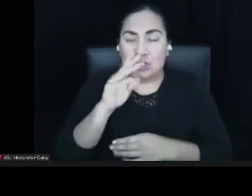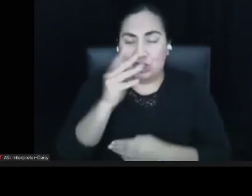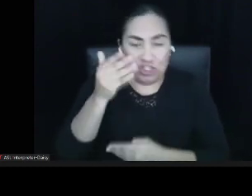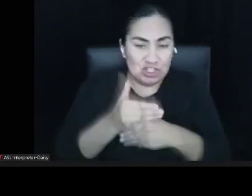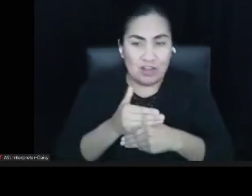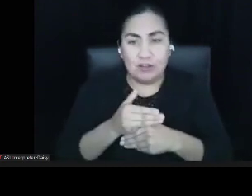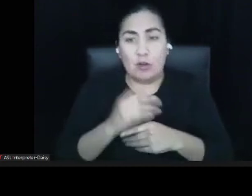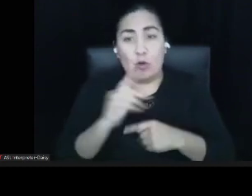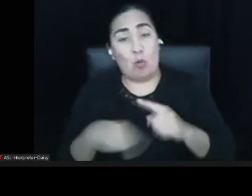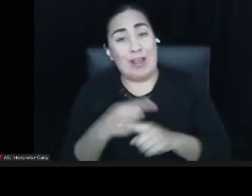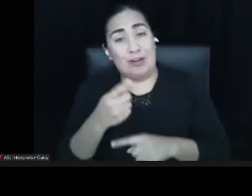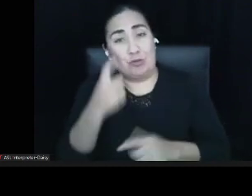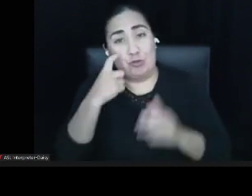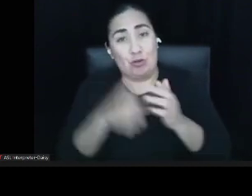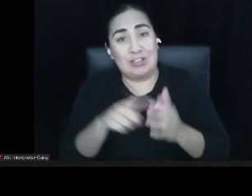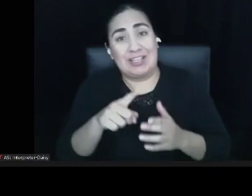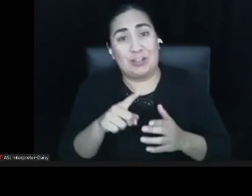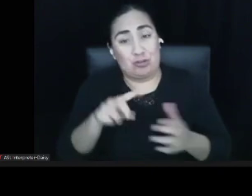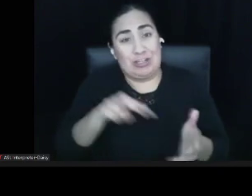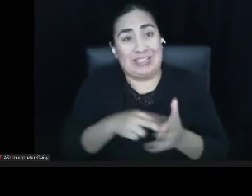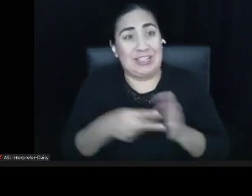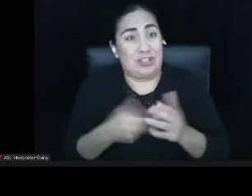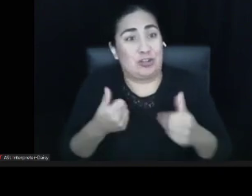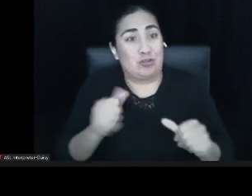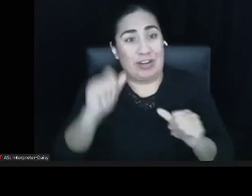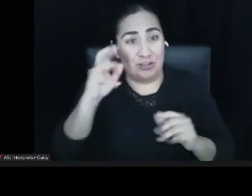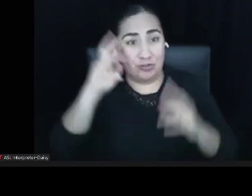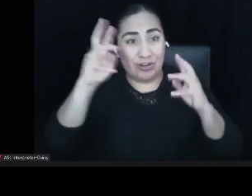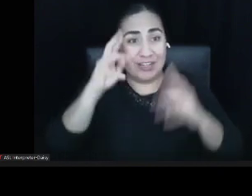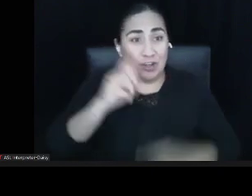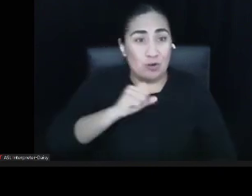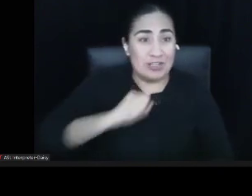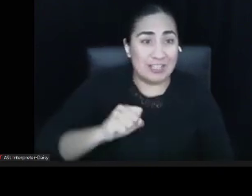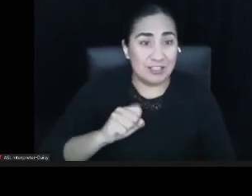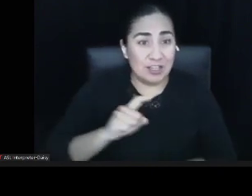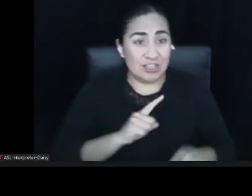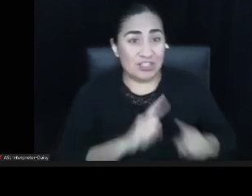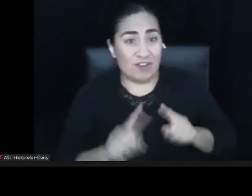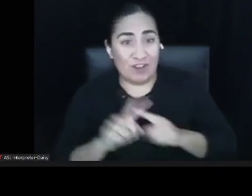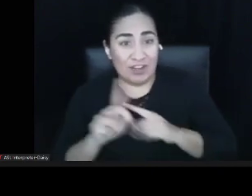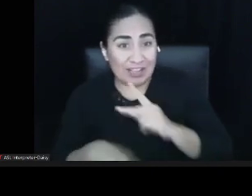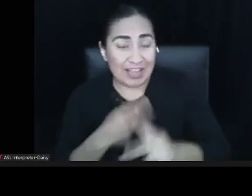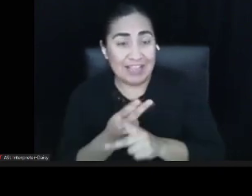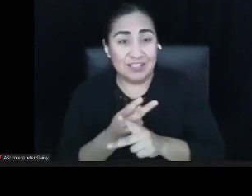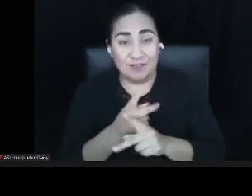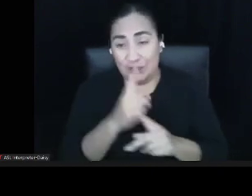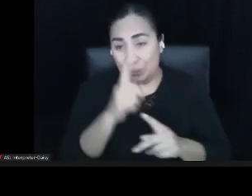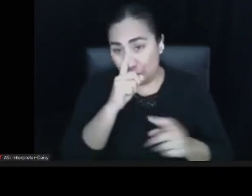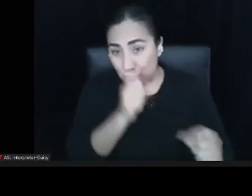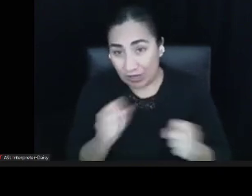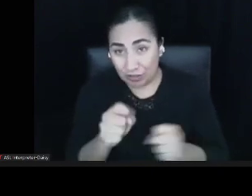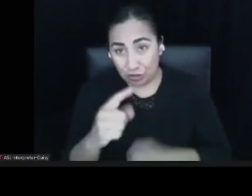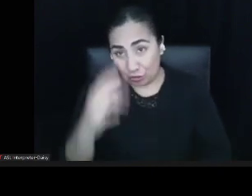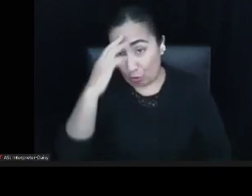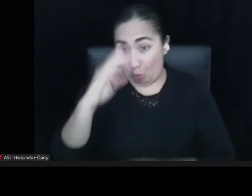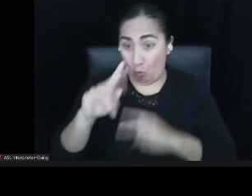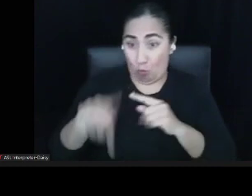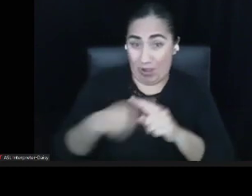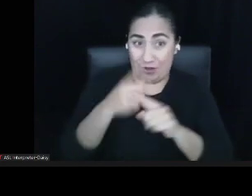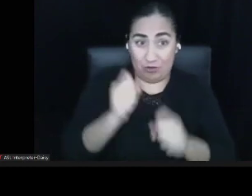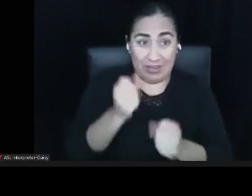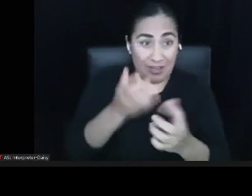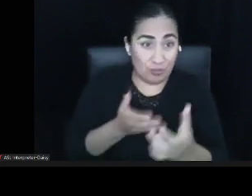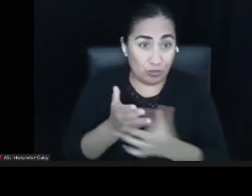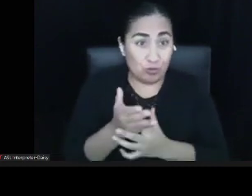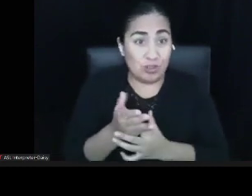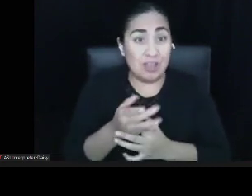trying to create resistance with one of these different strategies, because you know that when you get through that managed well, and you have to do it in conflict